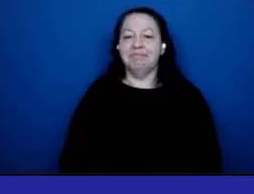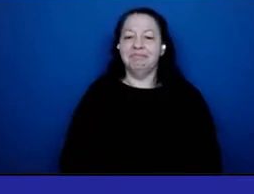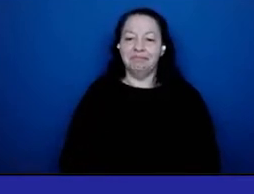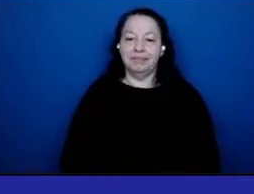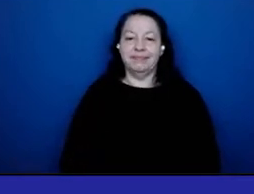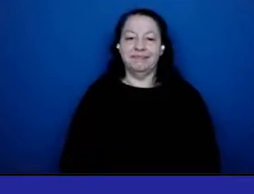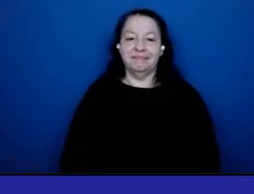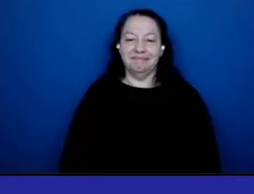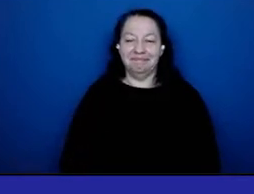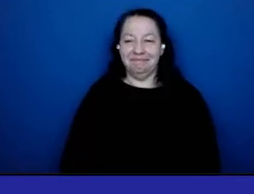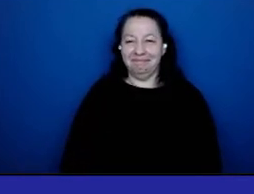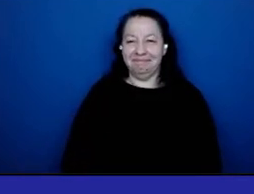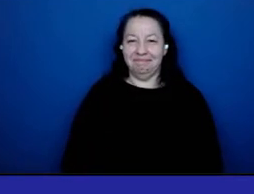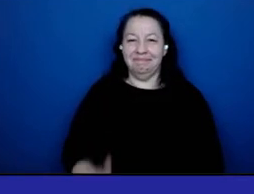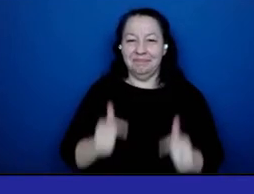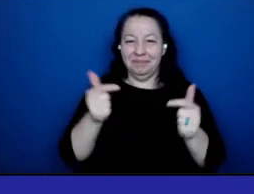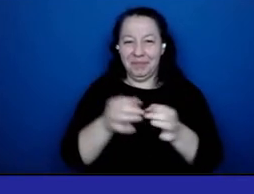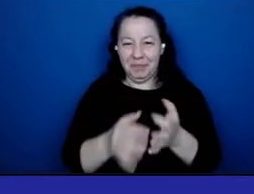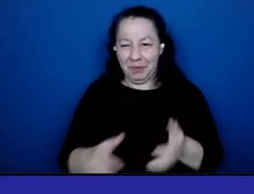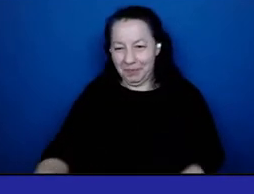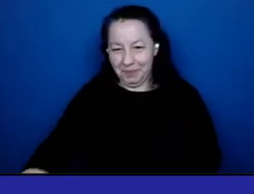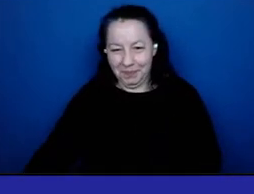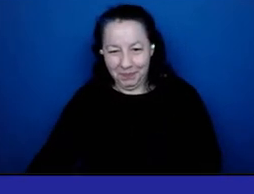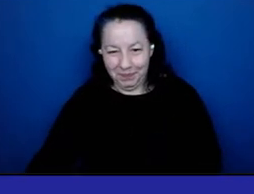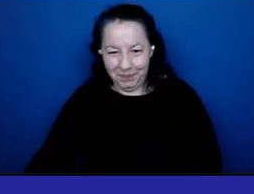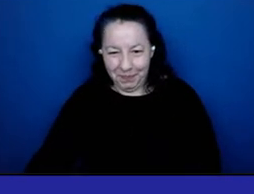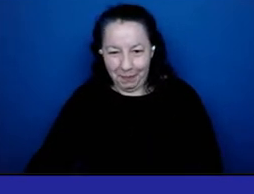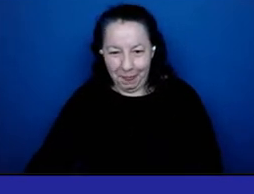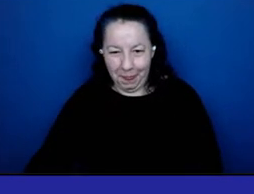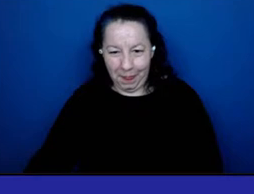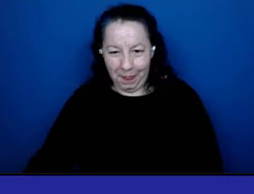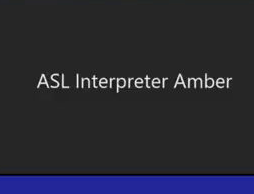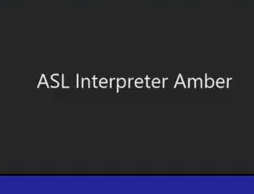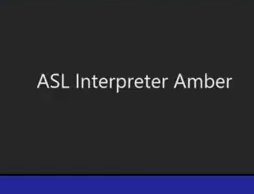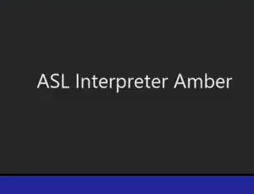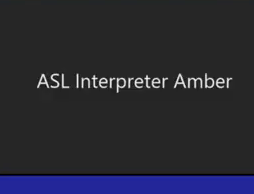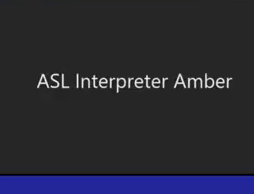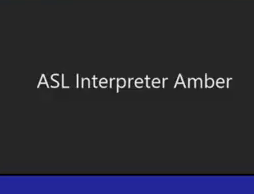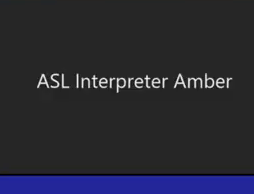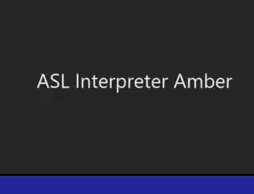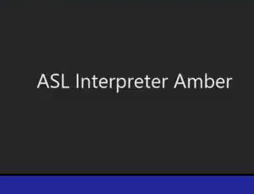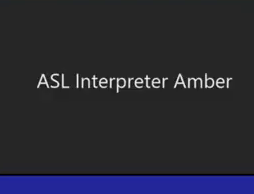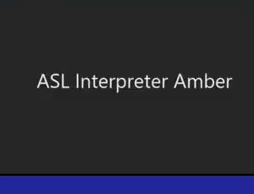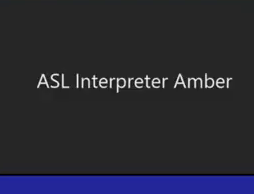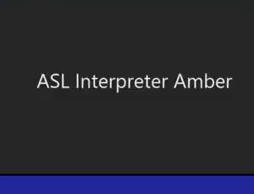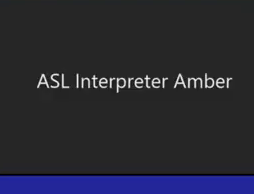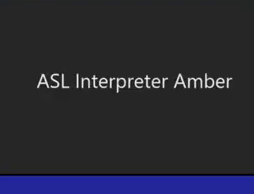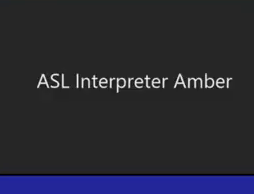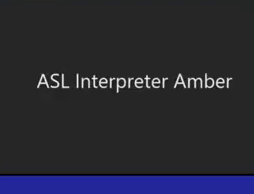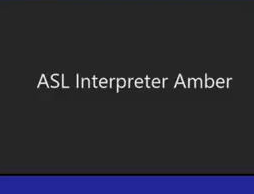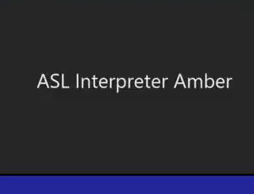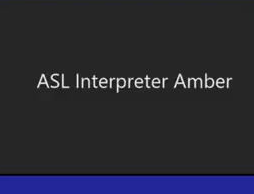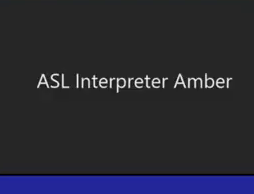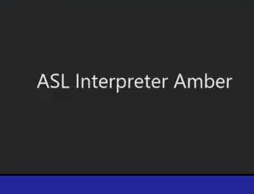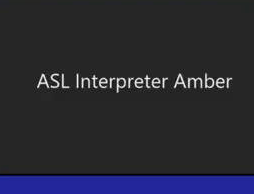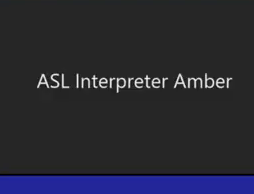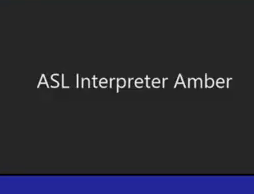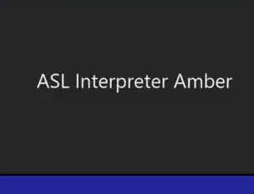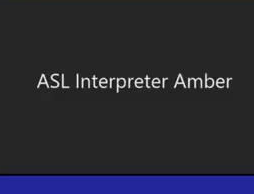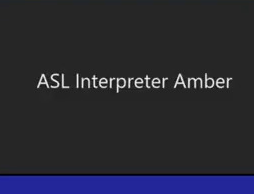Thank you. Next speaker is Albert Trottman, volunteer, and after that, Aaron Ramirez.